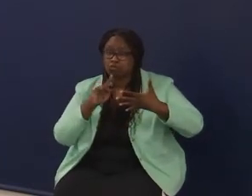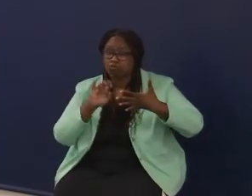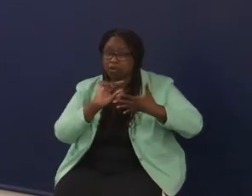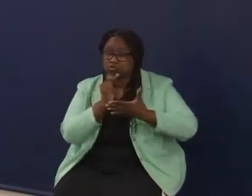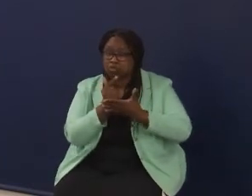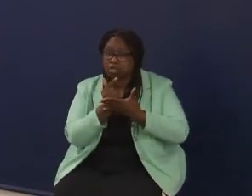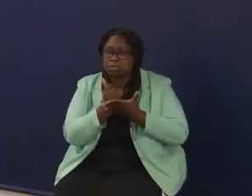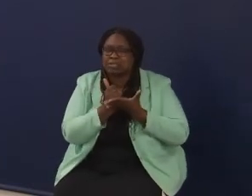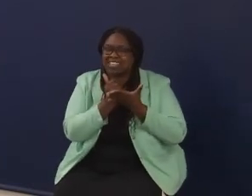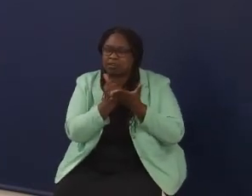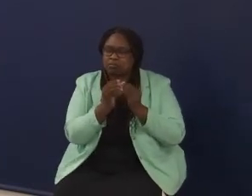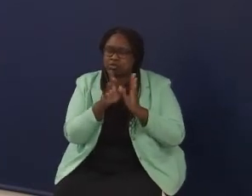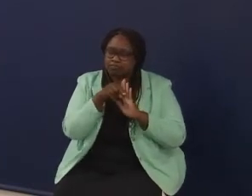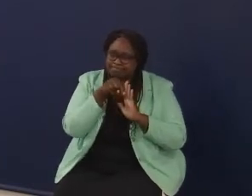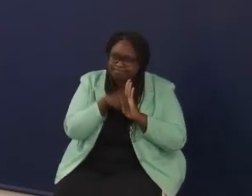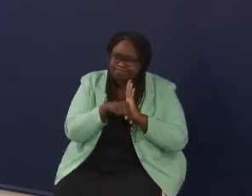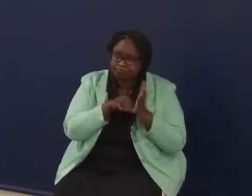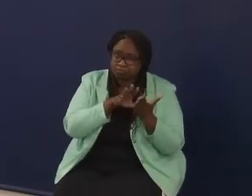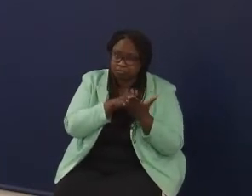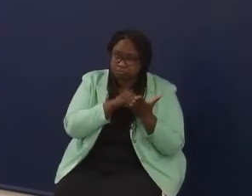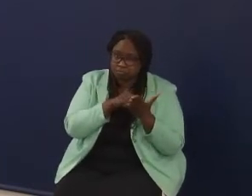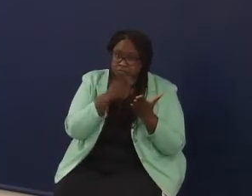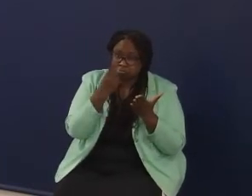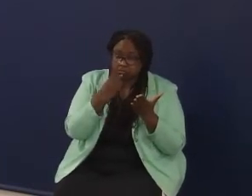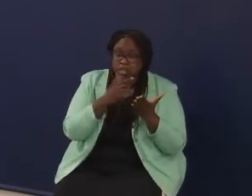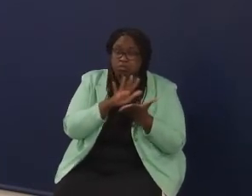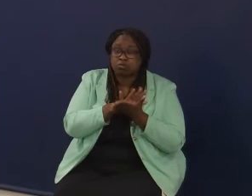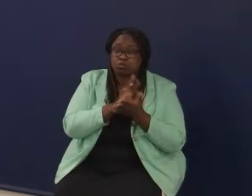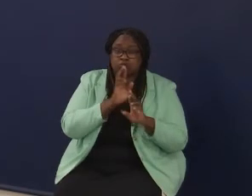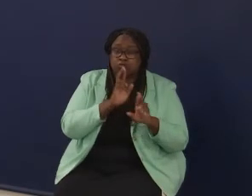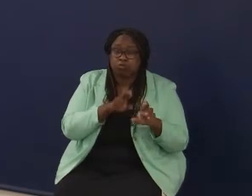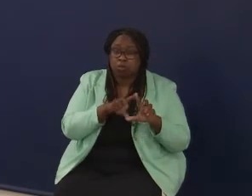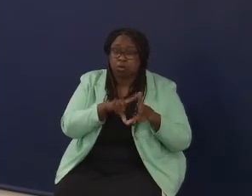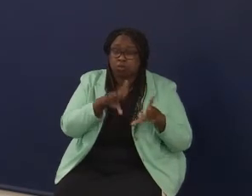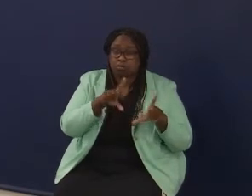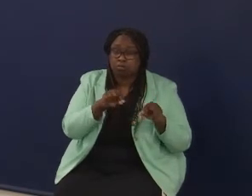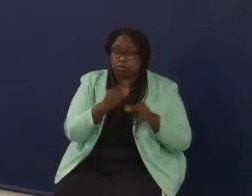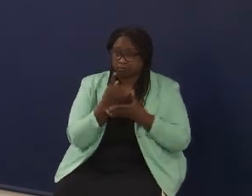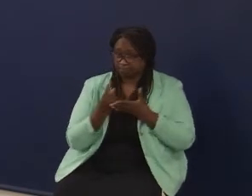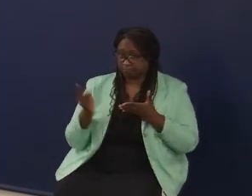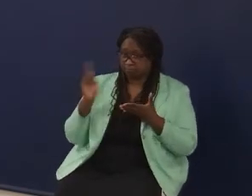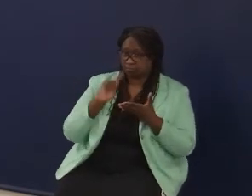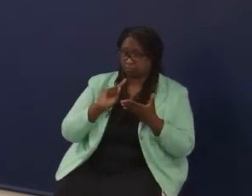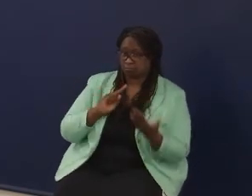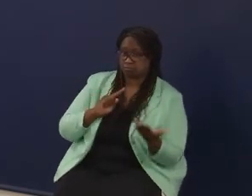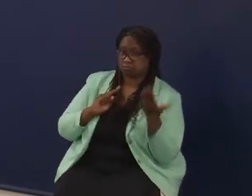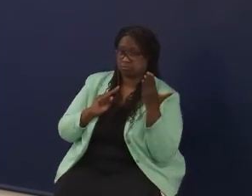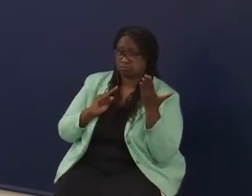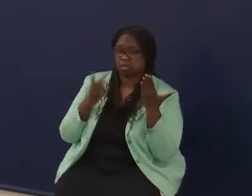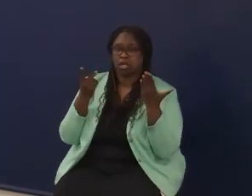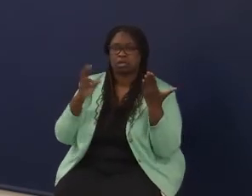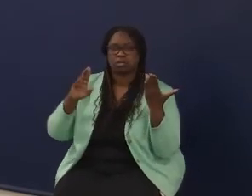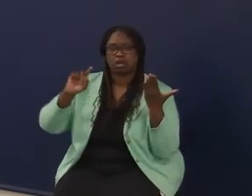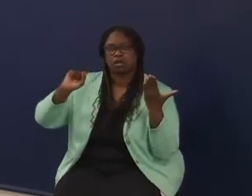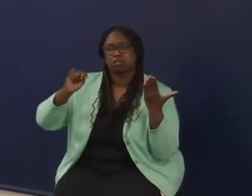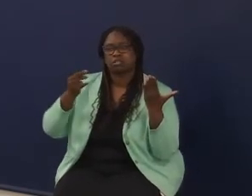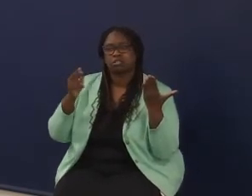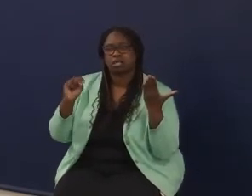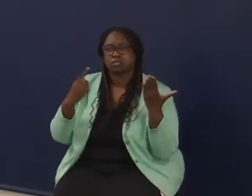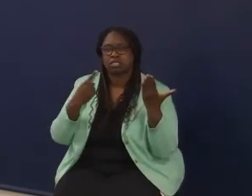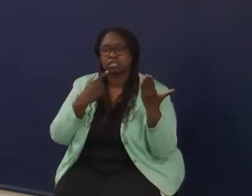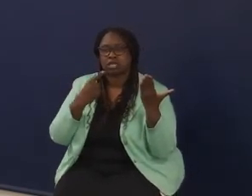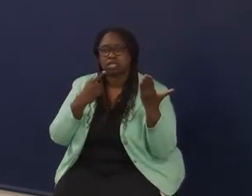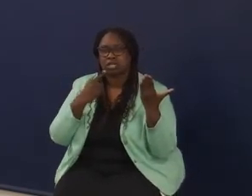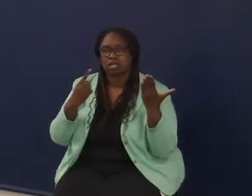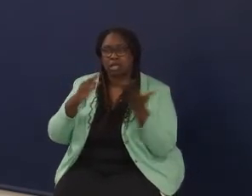because there's some misconnection between our school report card out there, what we saw last week, and then Dr. Thompson saying that we're closing